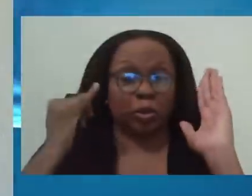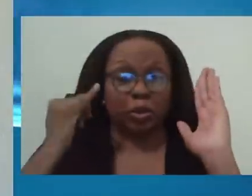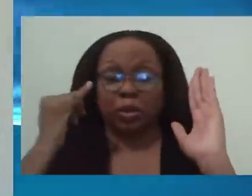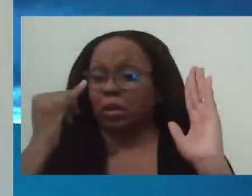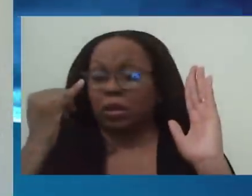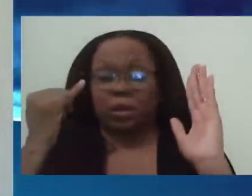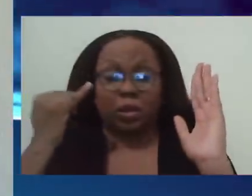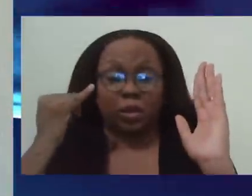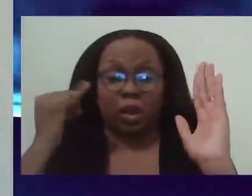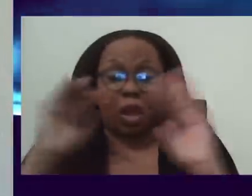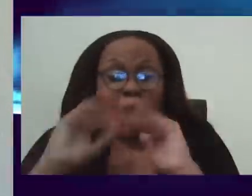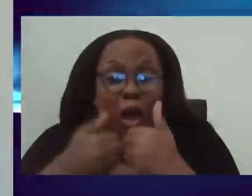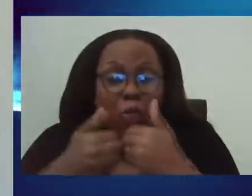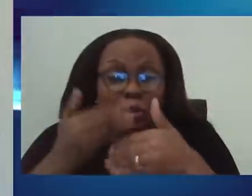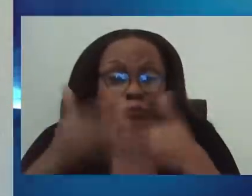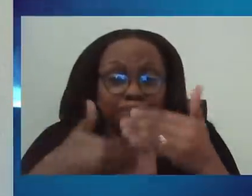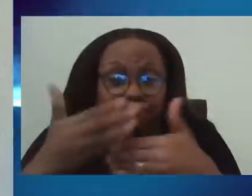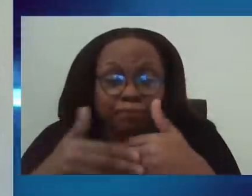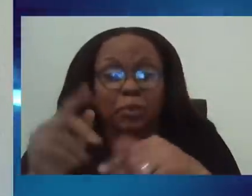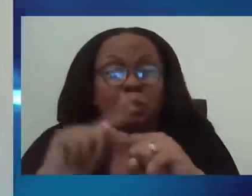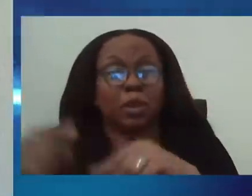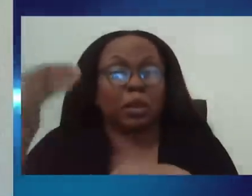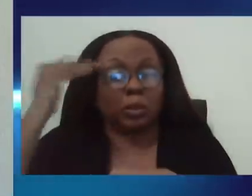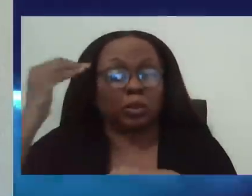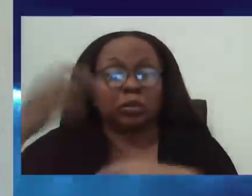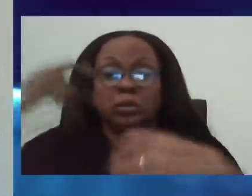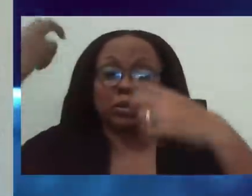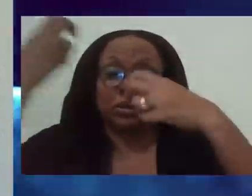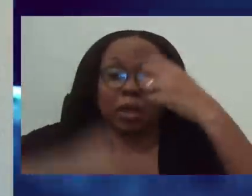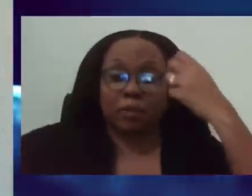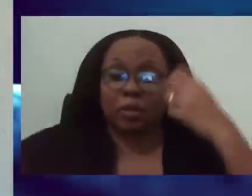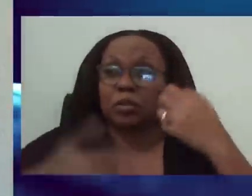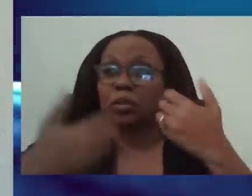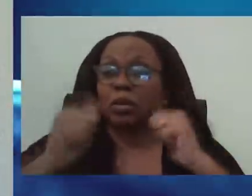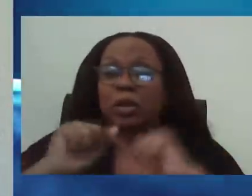extremely difficult to contact trace. Um,